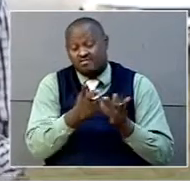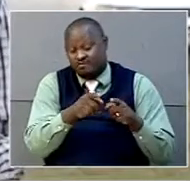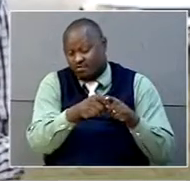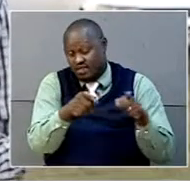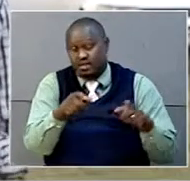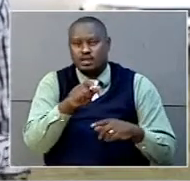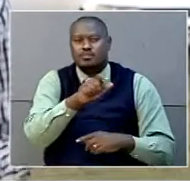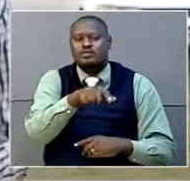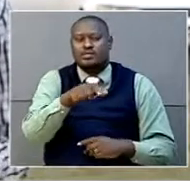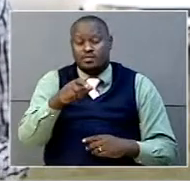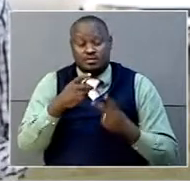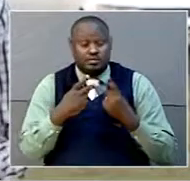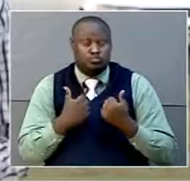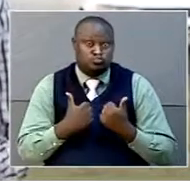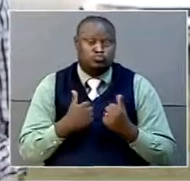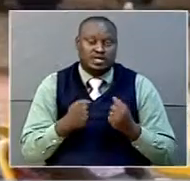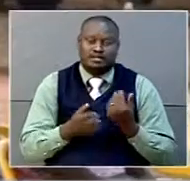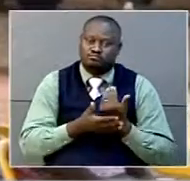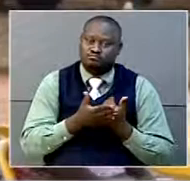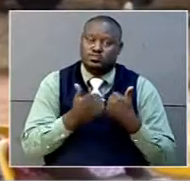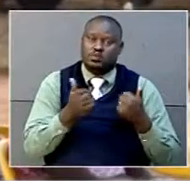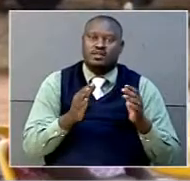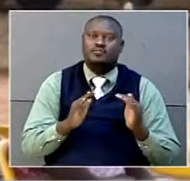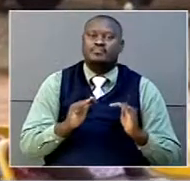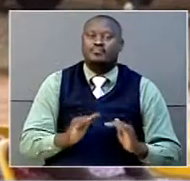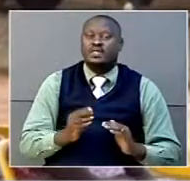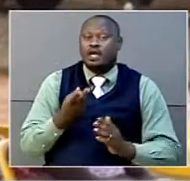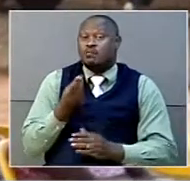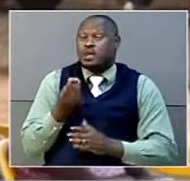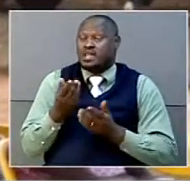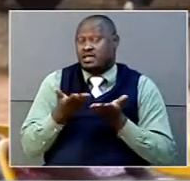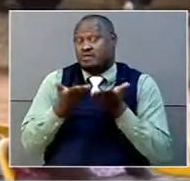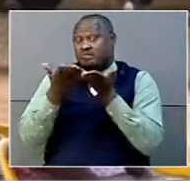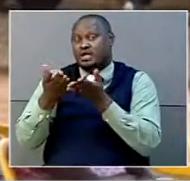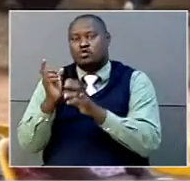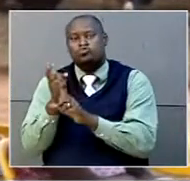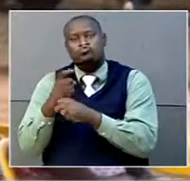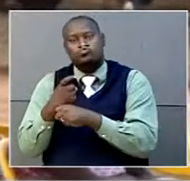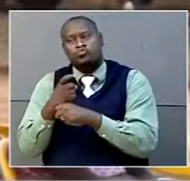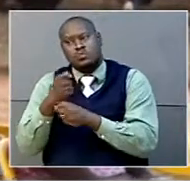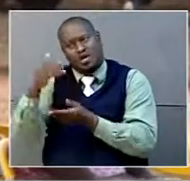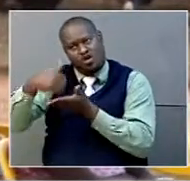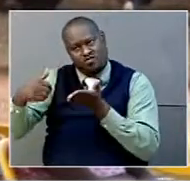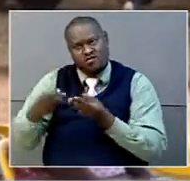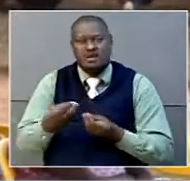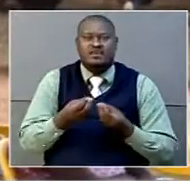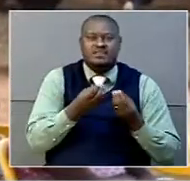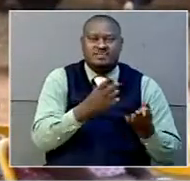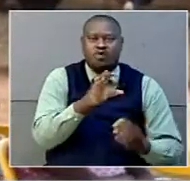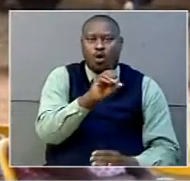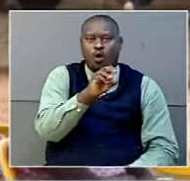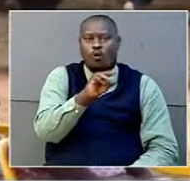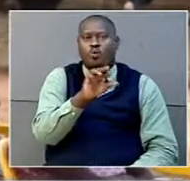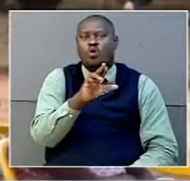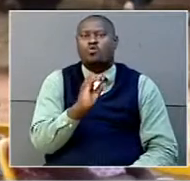help us in running the center. The money that comes to Gulu district must come to Omoro district, not Gulu district.